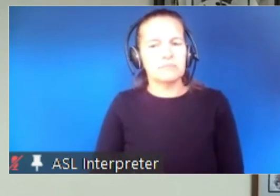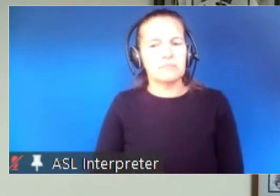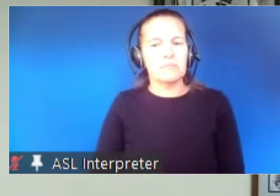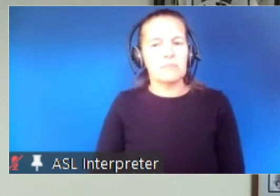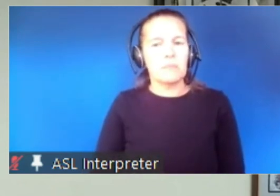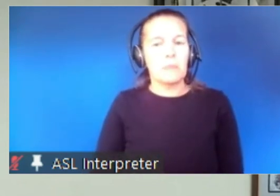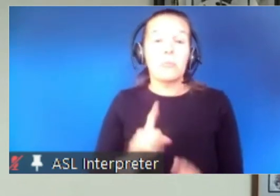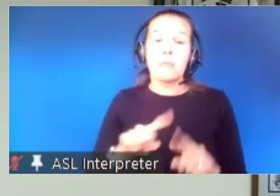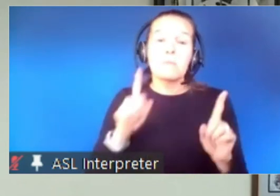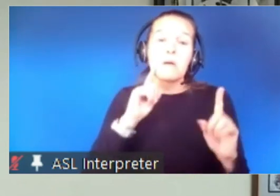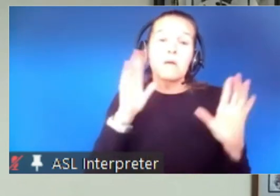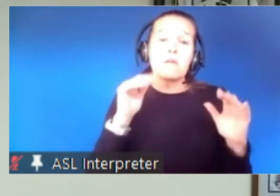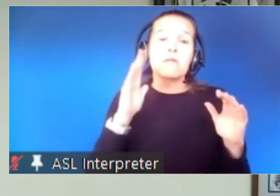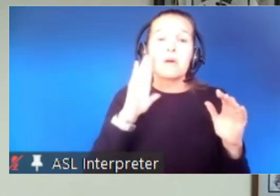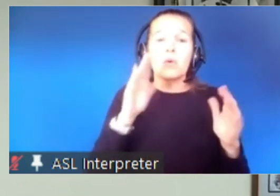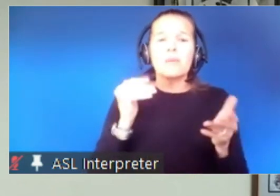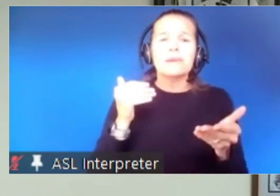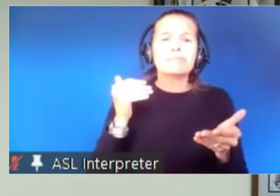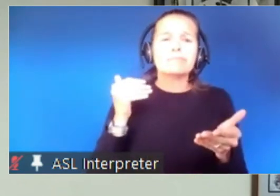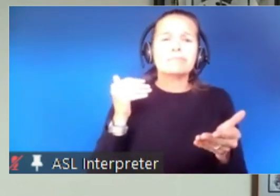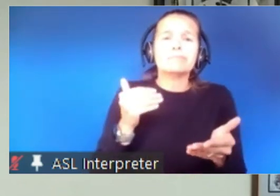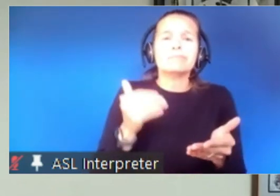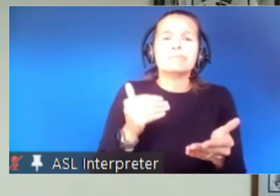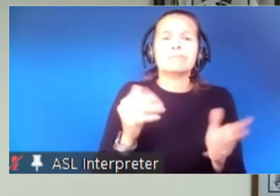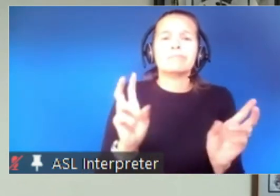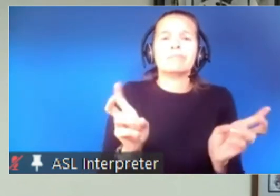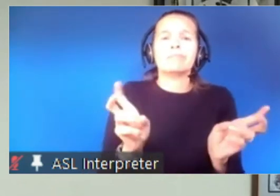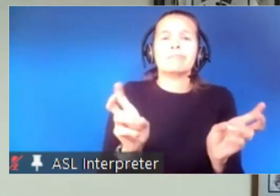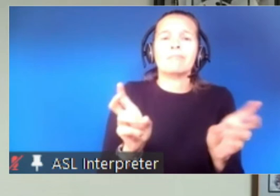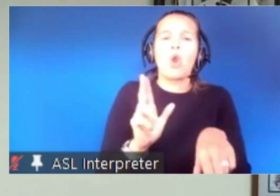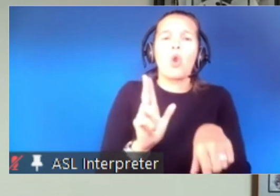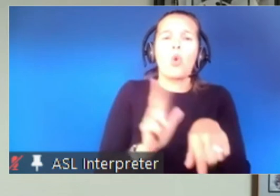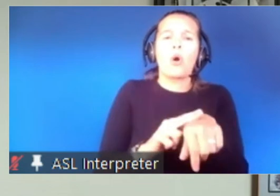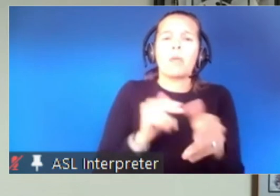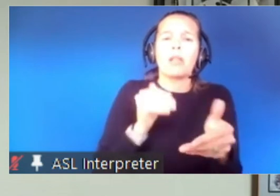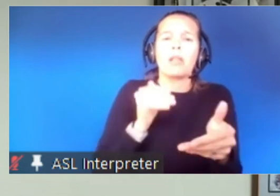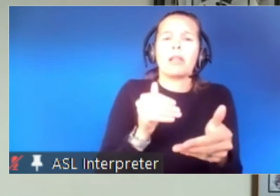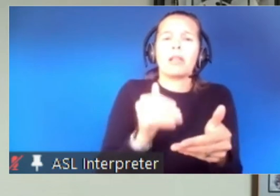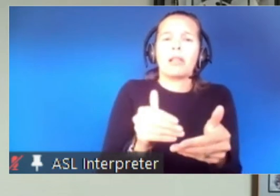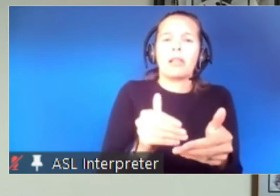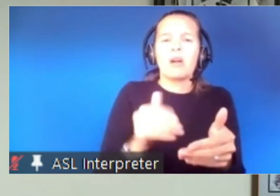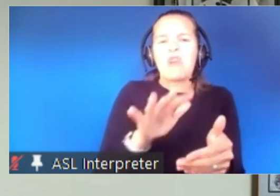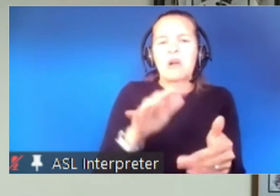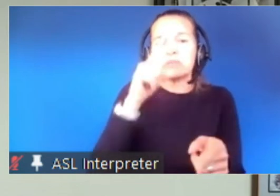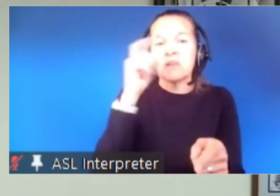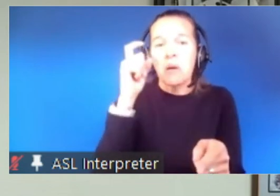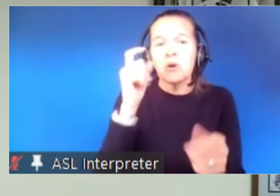getting more to normal toward uh the summer and beyond that's what i'm hoping